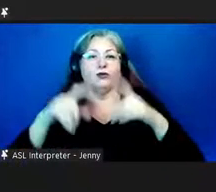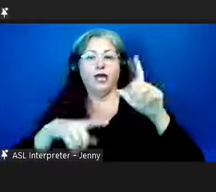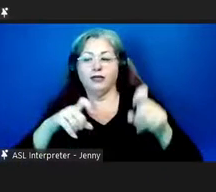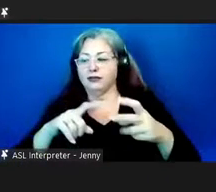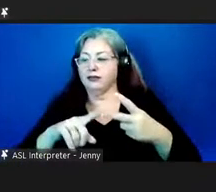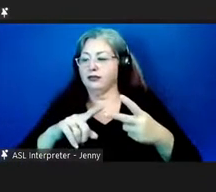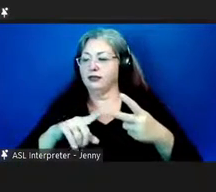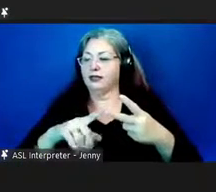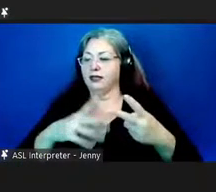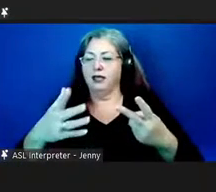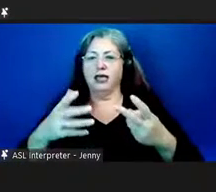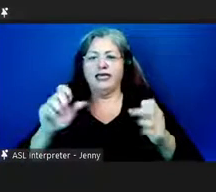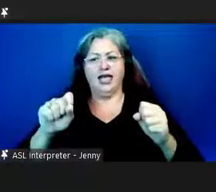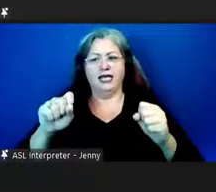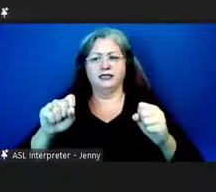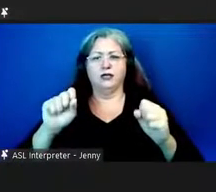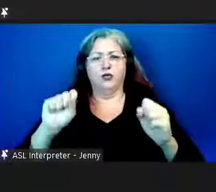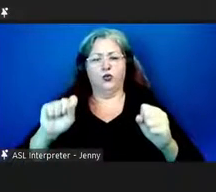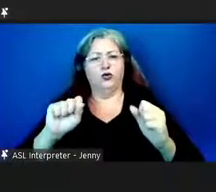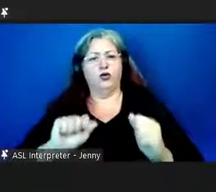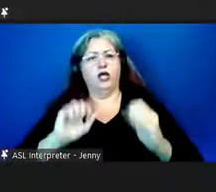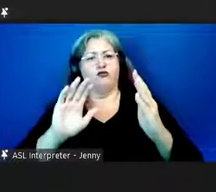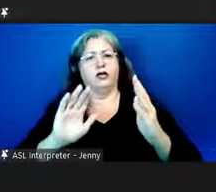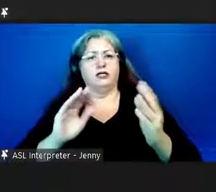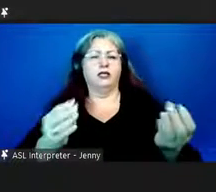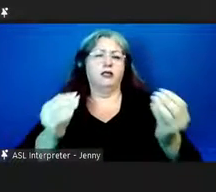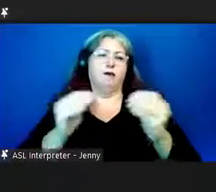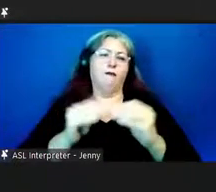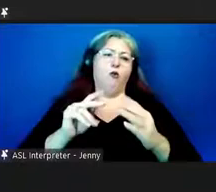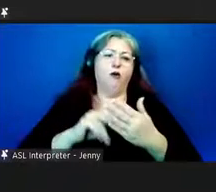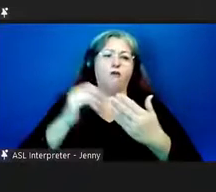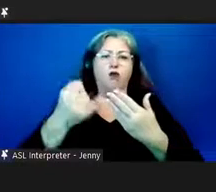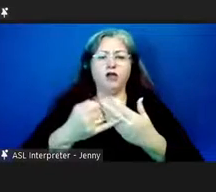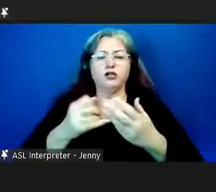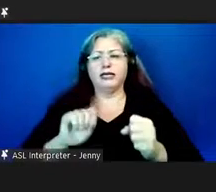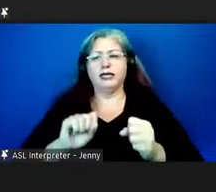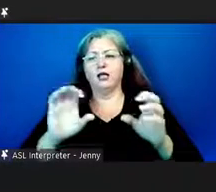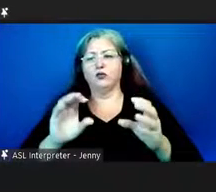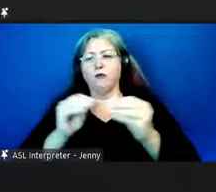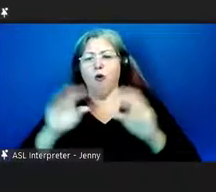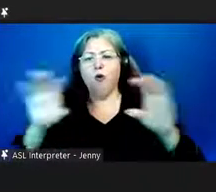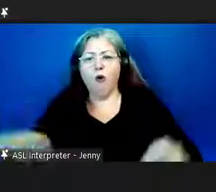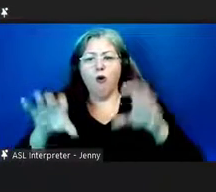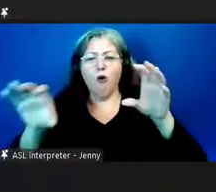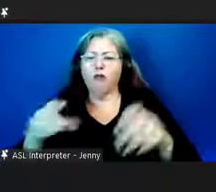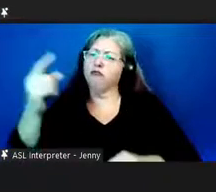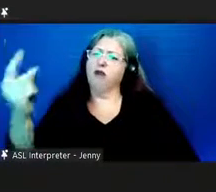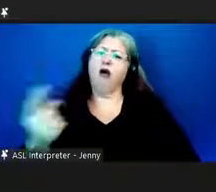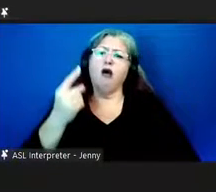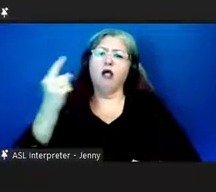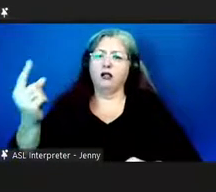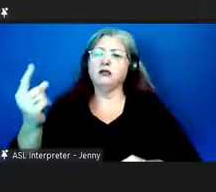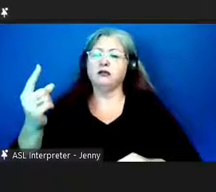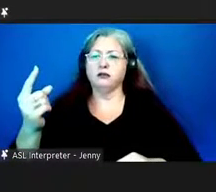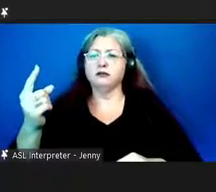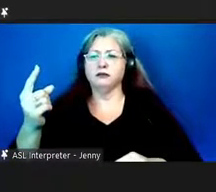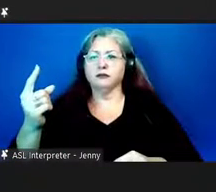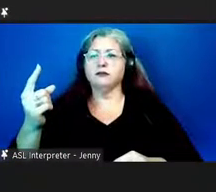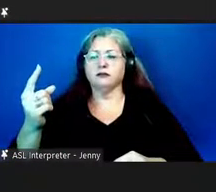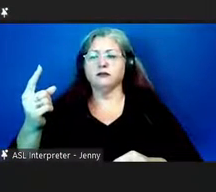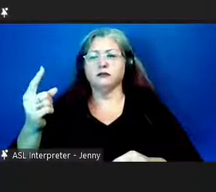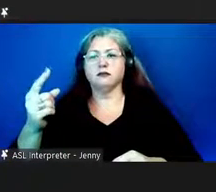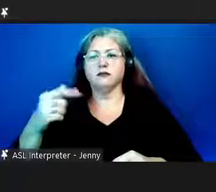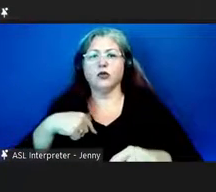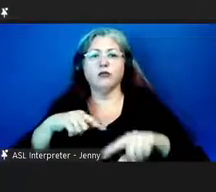what, of course, we can address more projects and more efforts, always, and we are going to